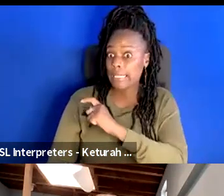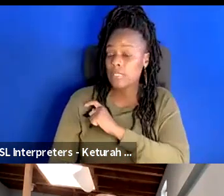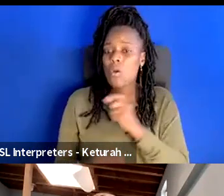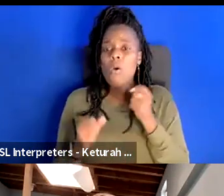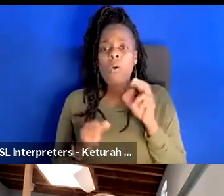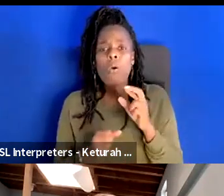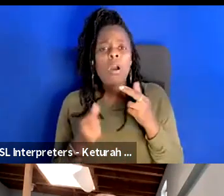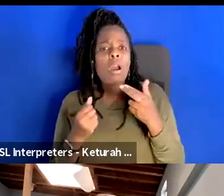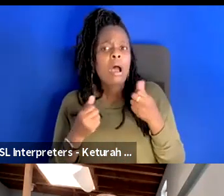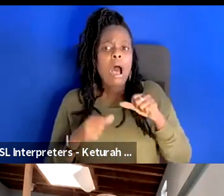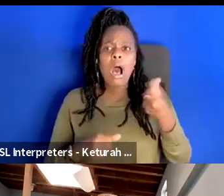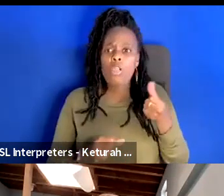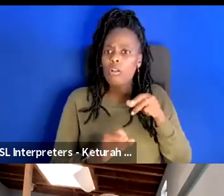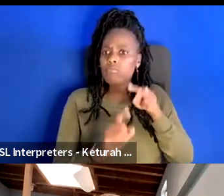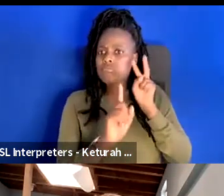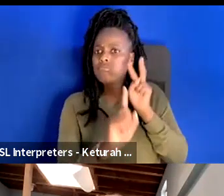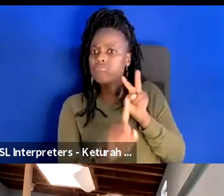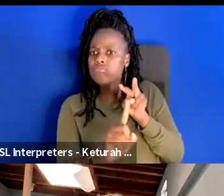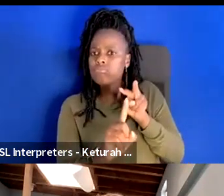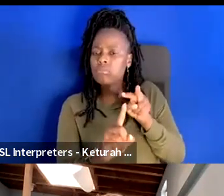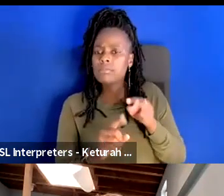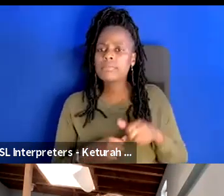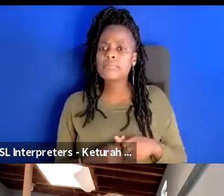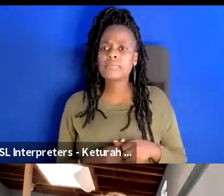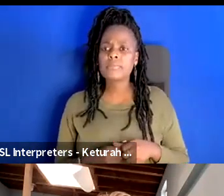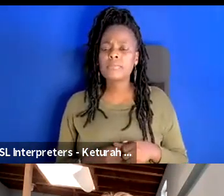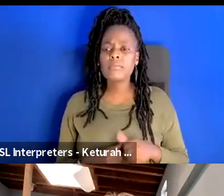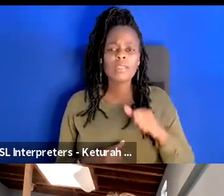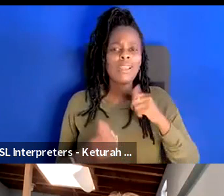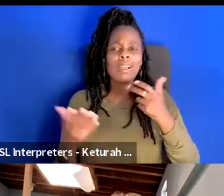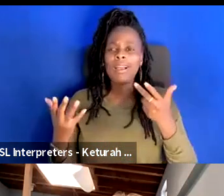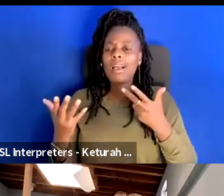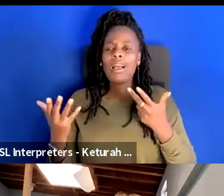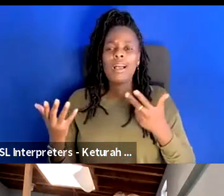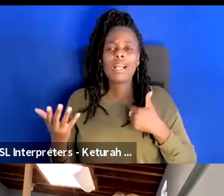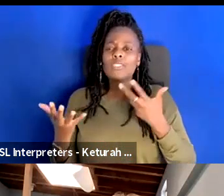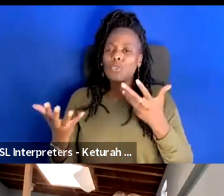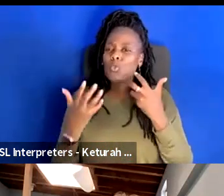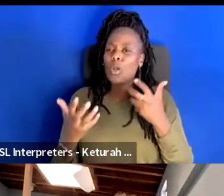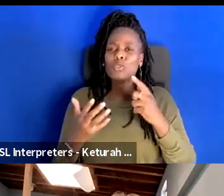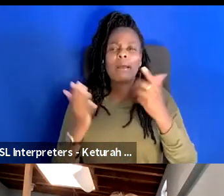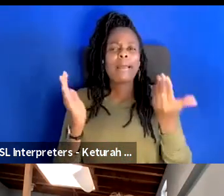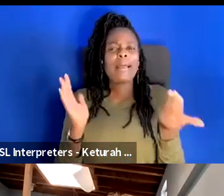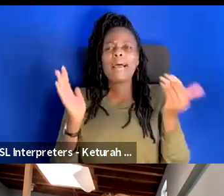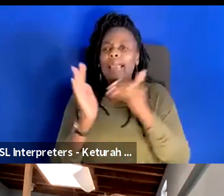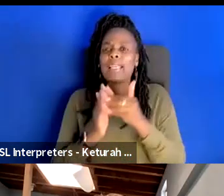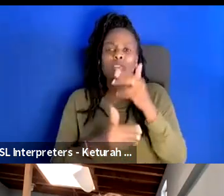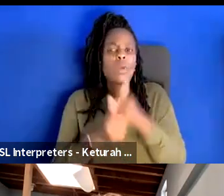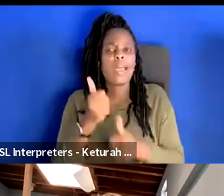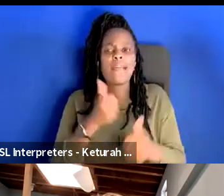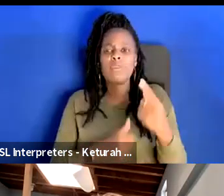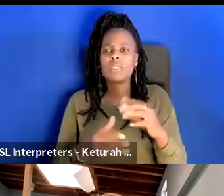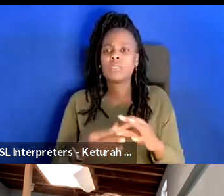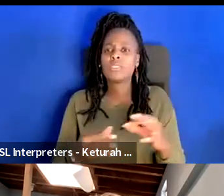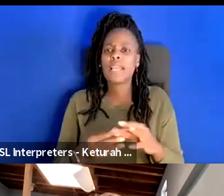there's a lot of other ways that that policing happens. I wouldn't mind. I just want to want to go around one more time to everyone and just say how